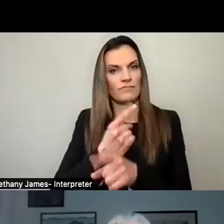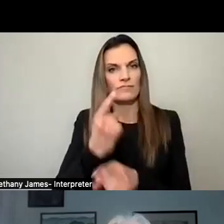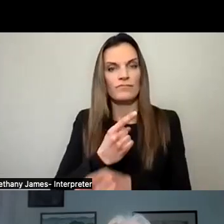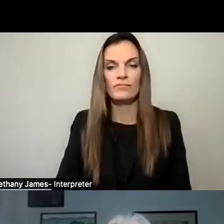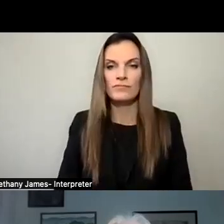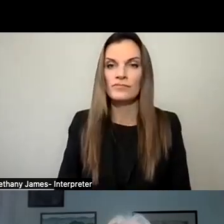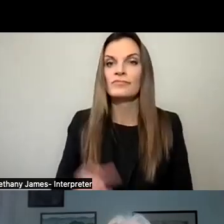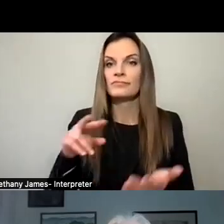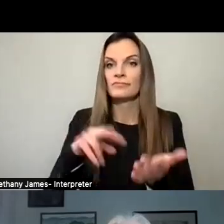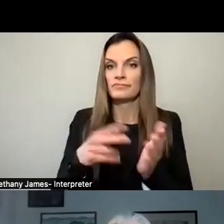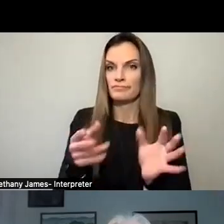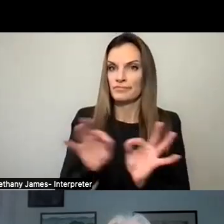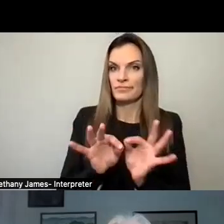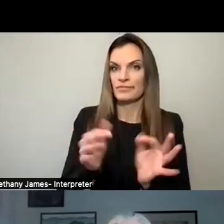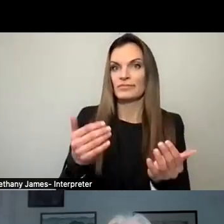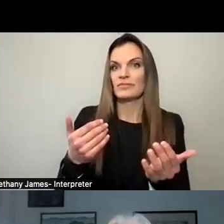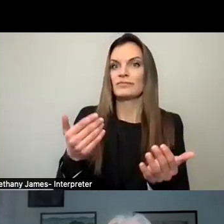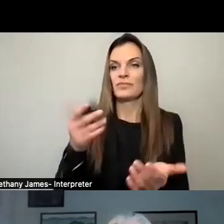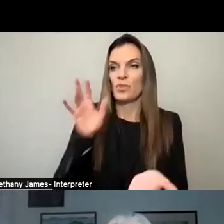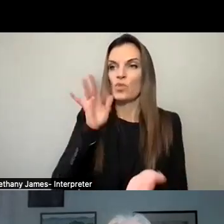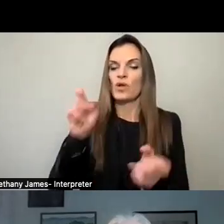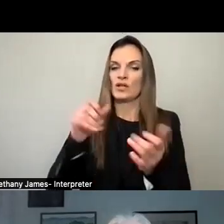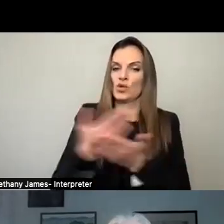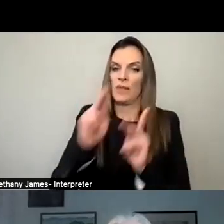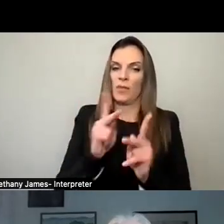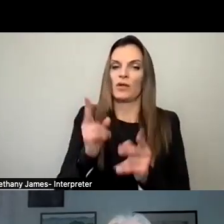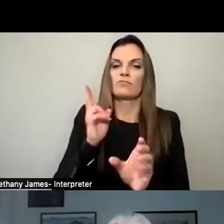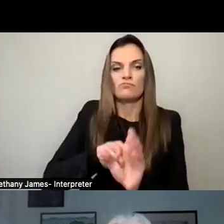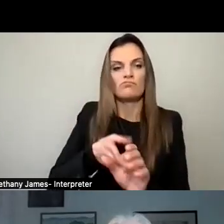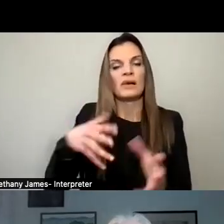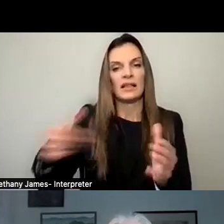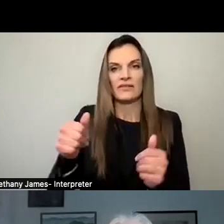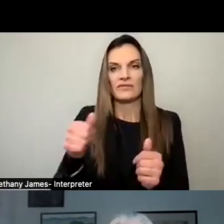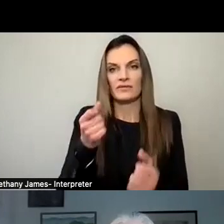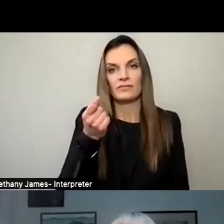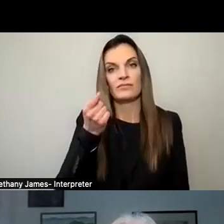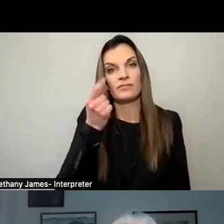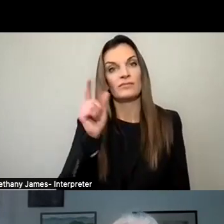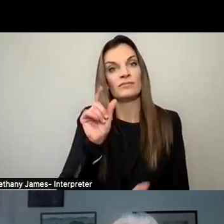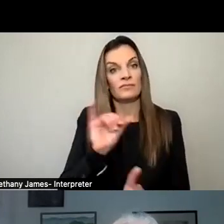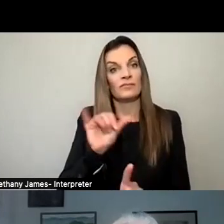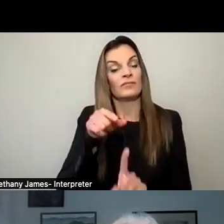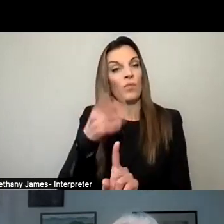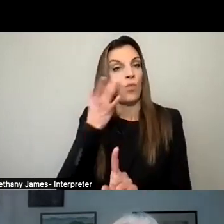It ensures turnover. While we have continuity, which is the big concern many people have about